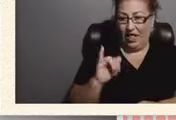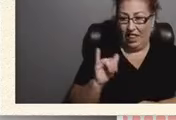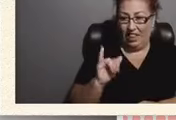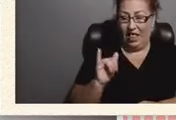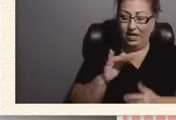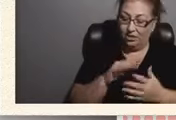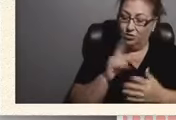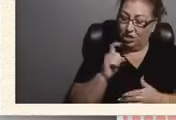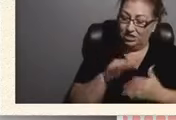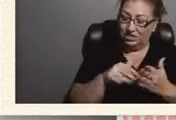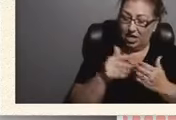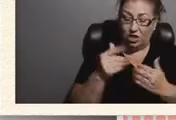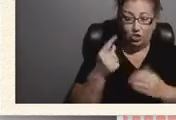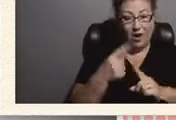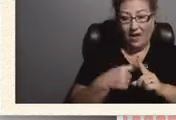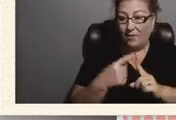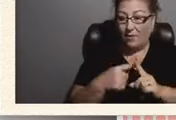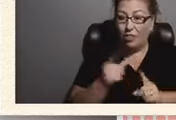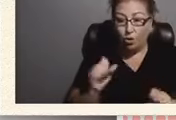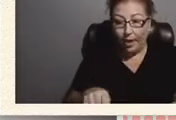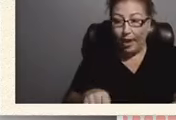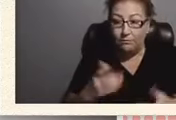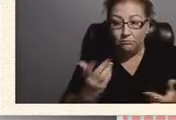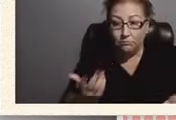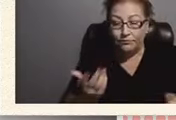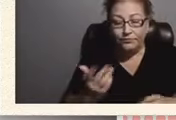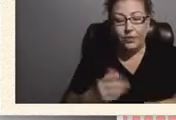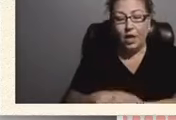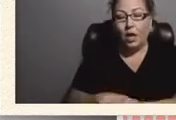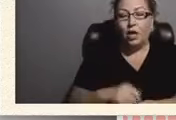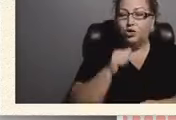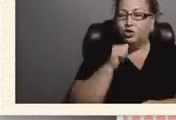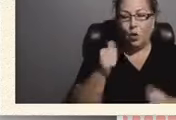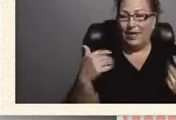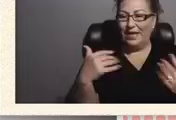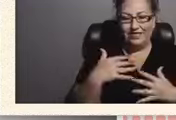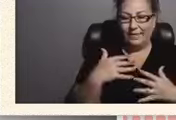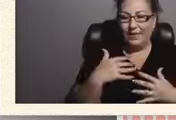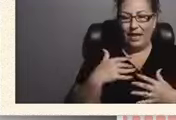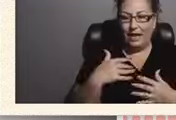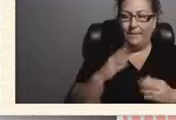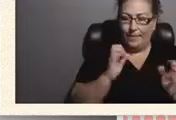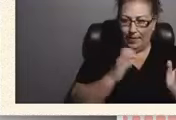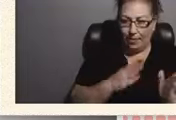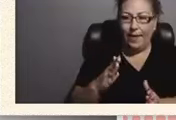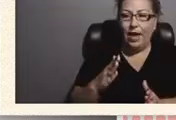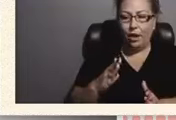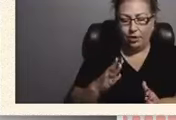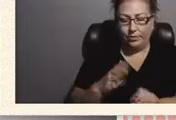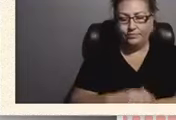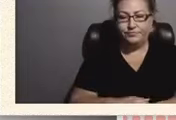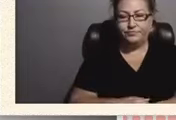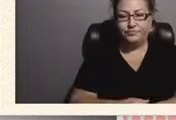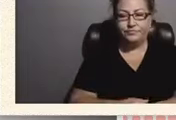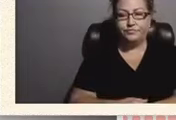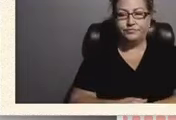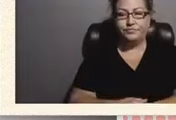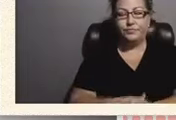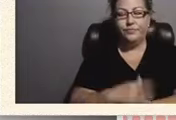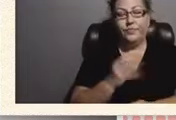month, it's fine. Don't be intimidated. Be prepared. and basically